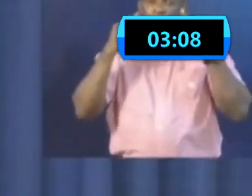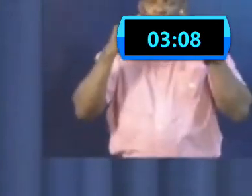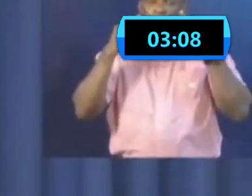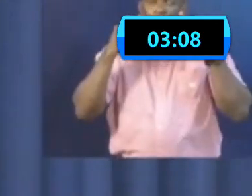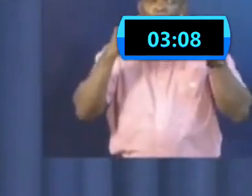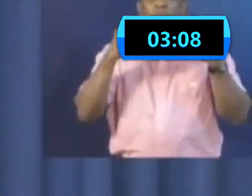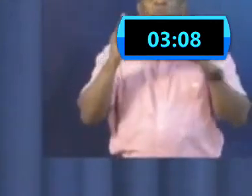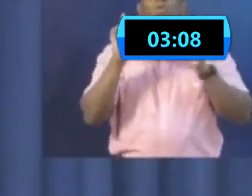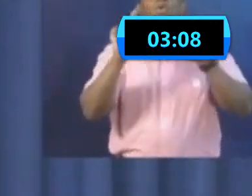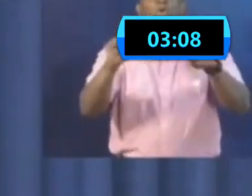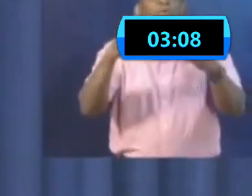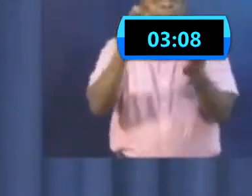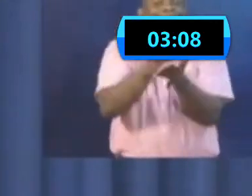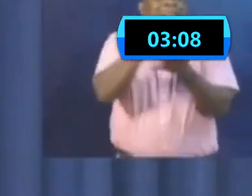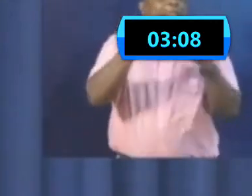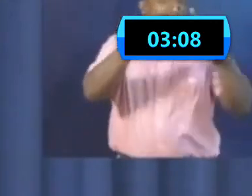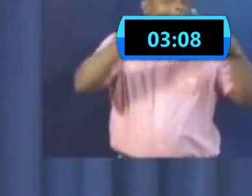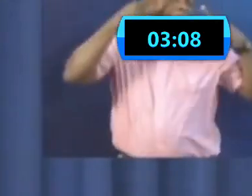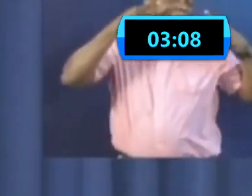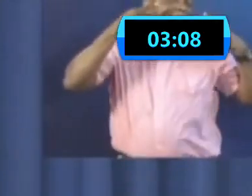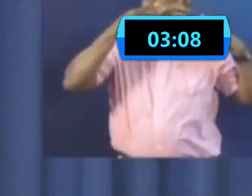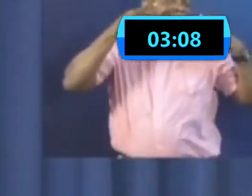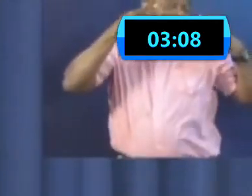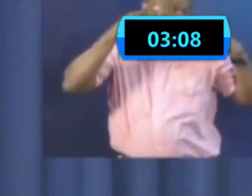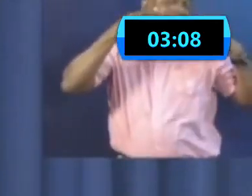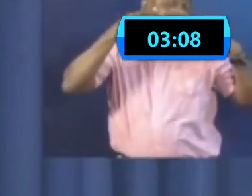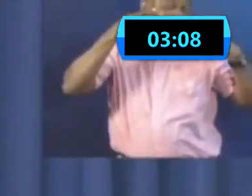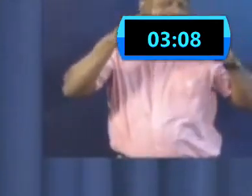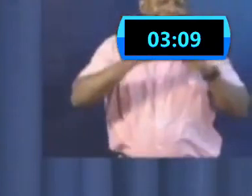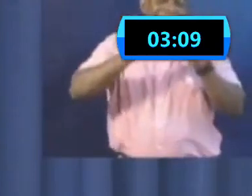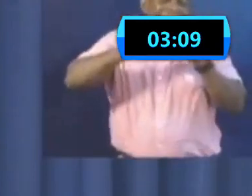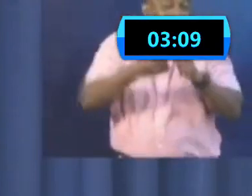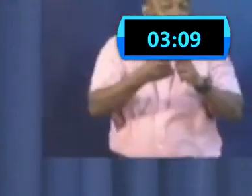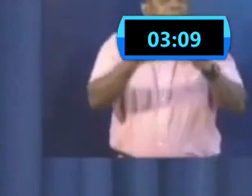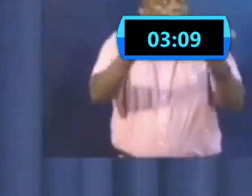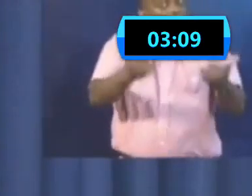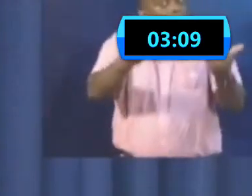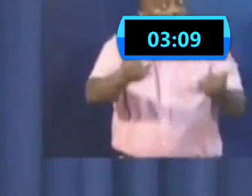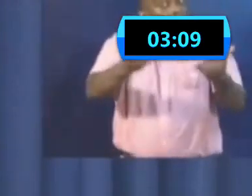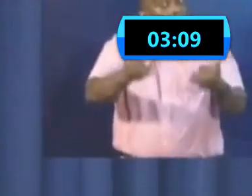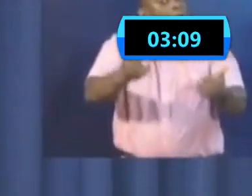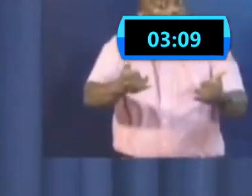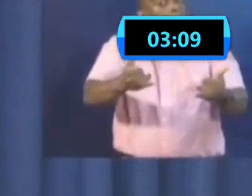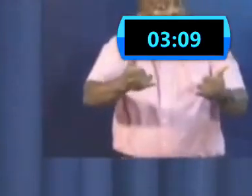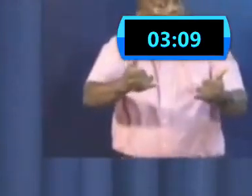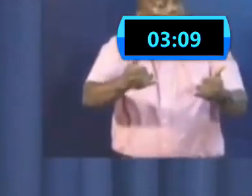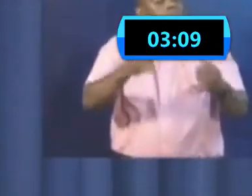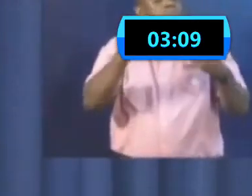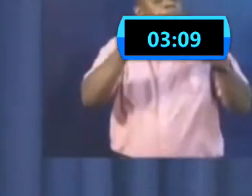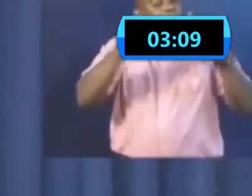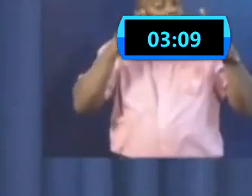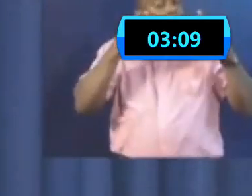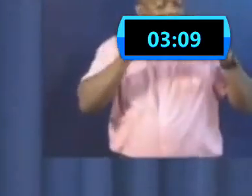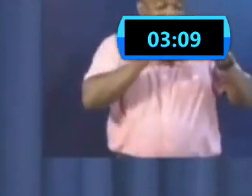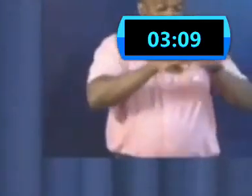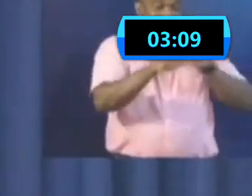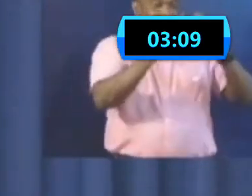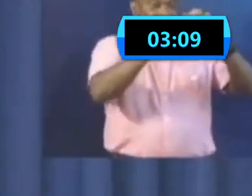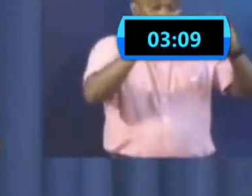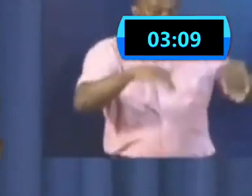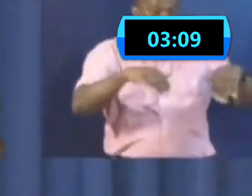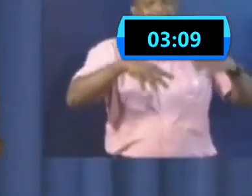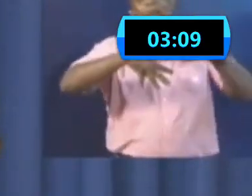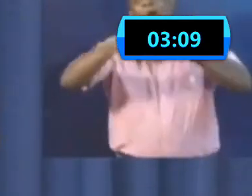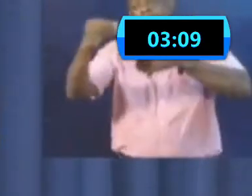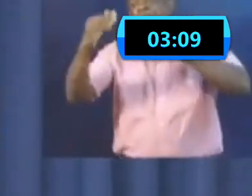be able to cooperate. And if you have them, be wearing them from now. If you have been wearing them, continue to wear them. If you have not been wearing them and you have